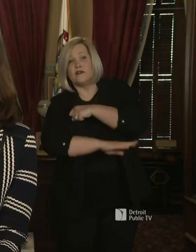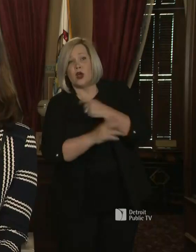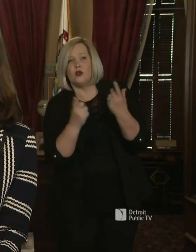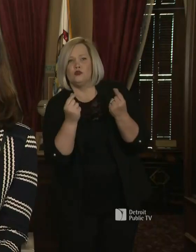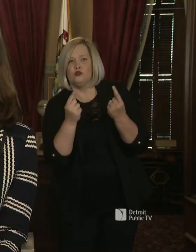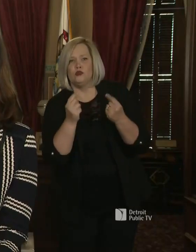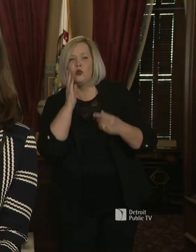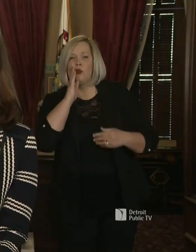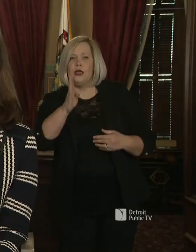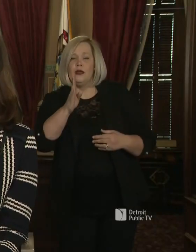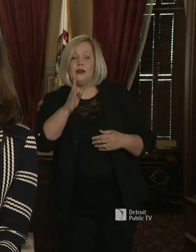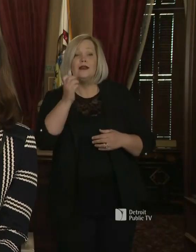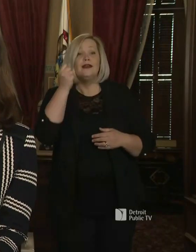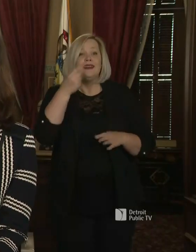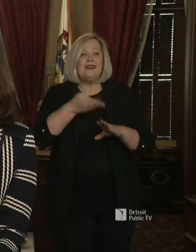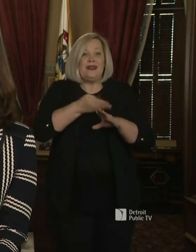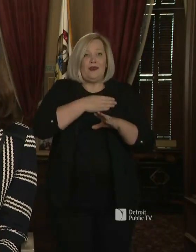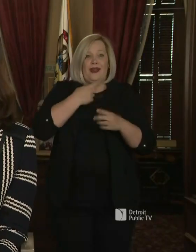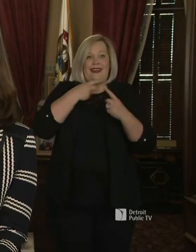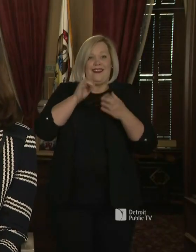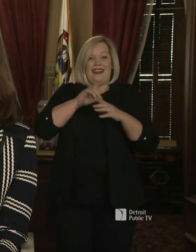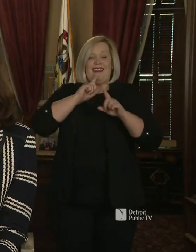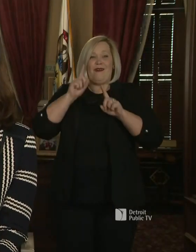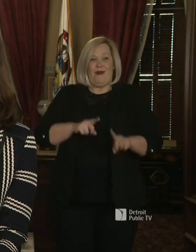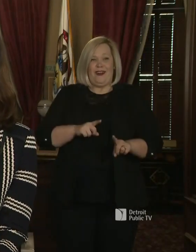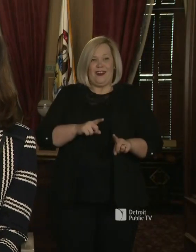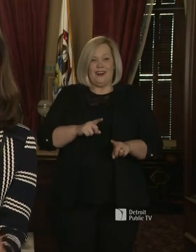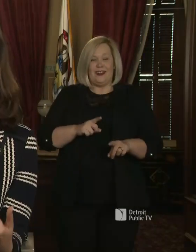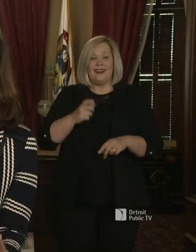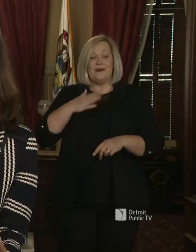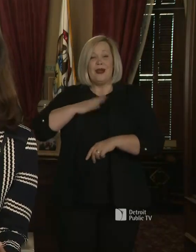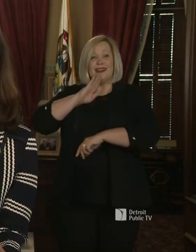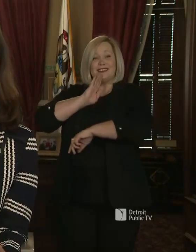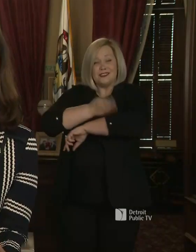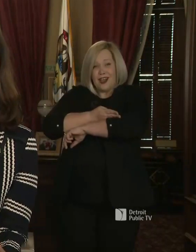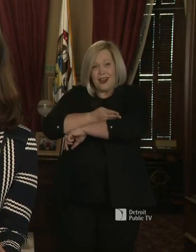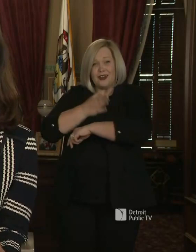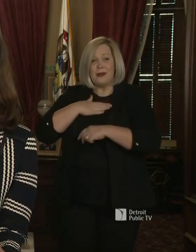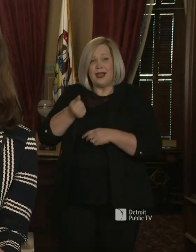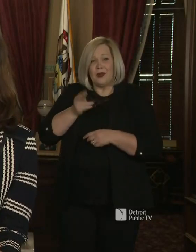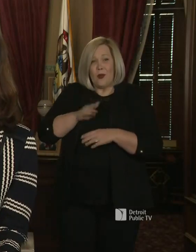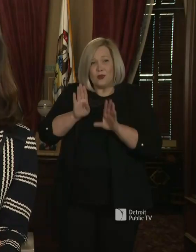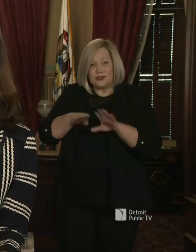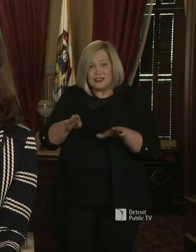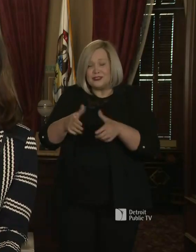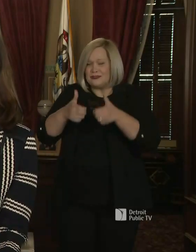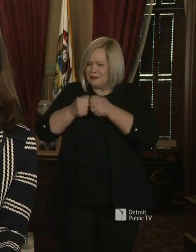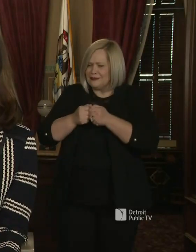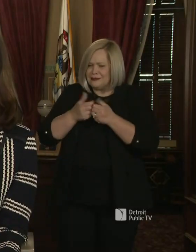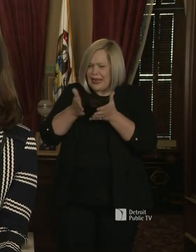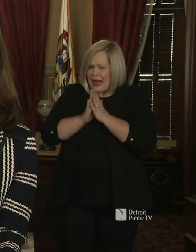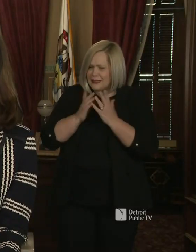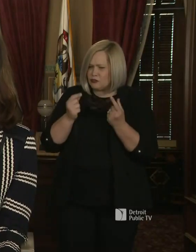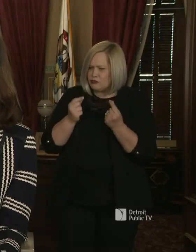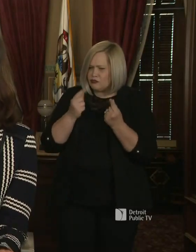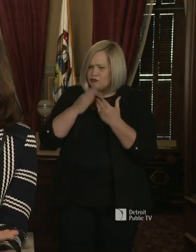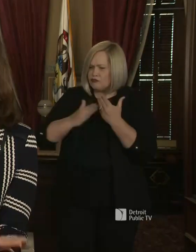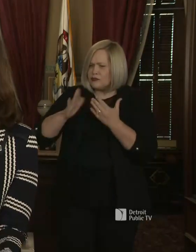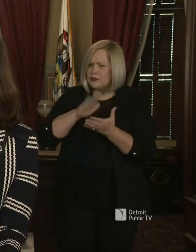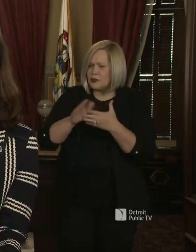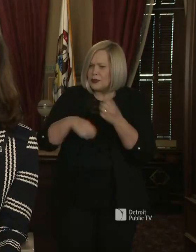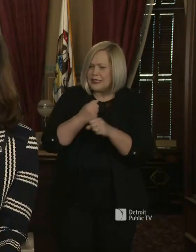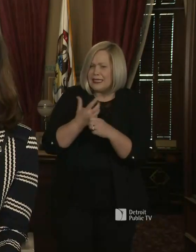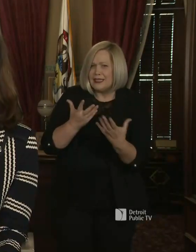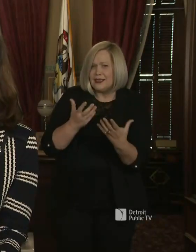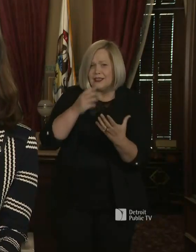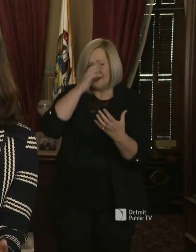right before I announced the order, I was getting a text message from my own children asking me what the rest of the school year was going to look like. It'll